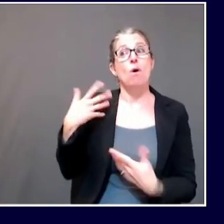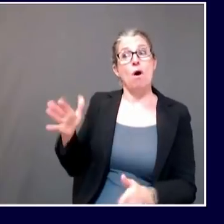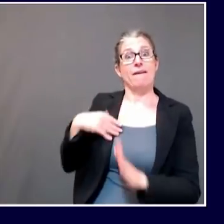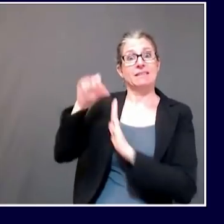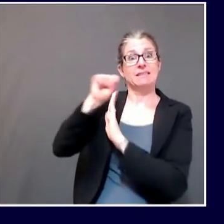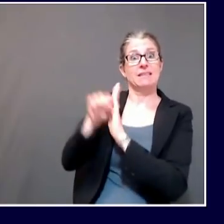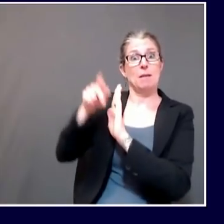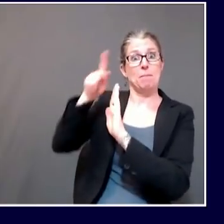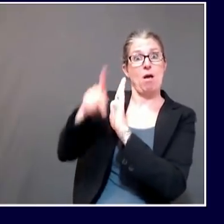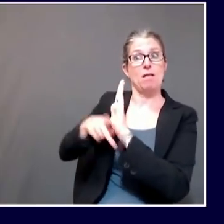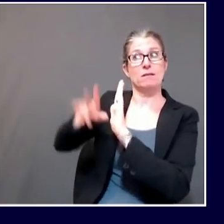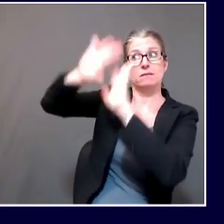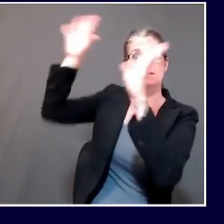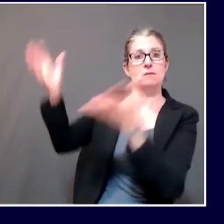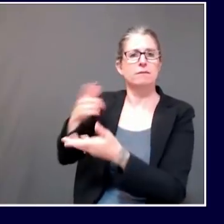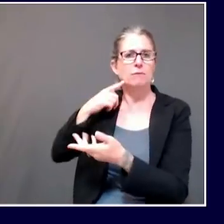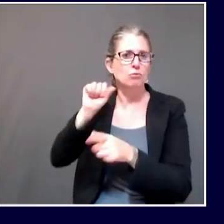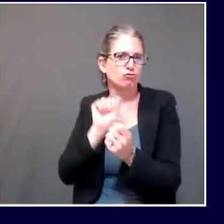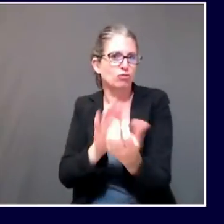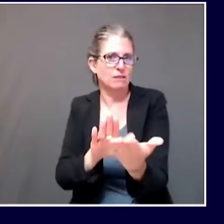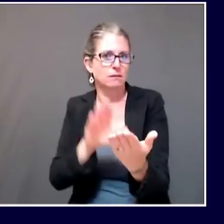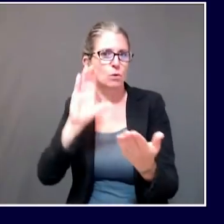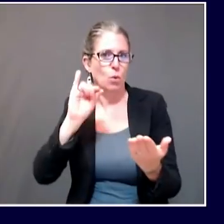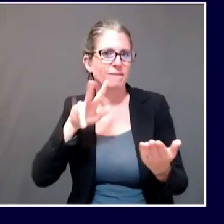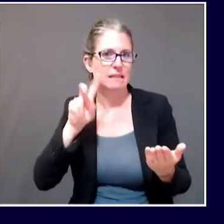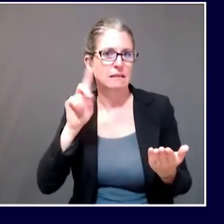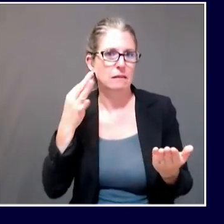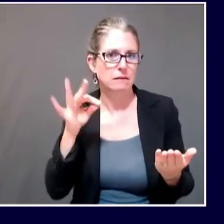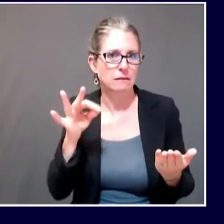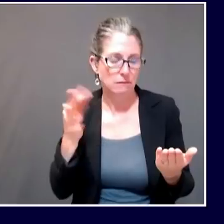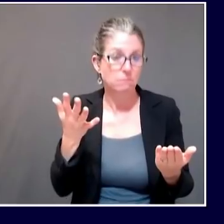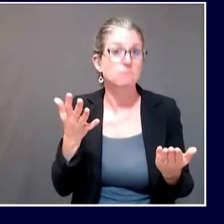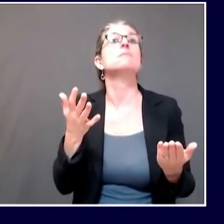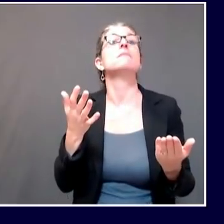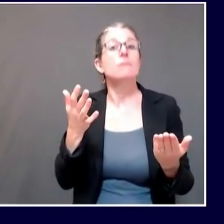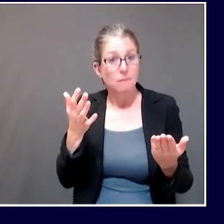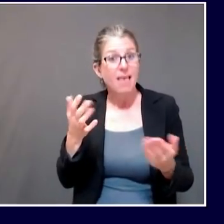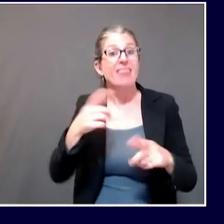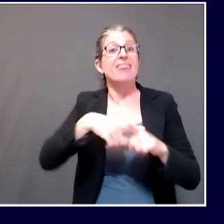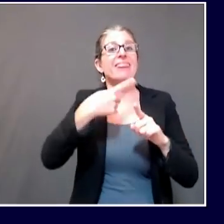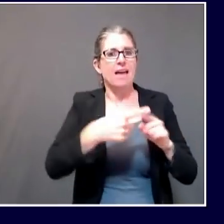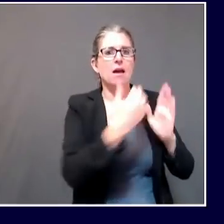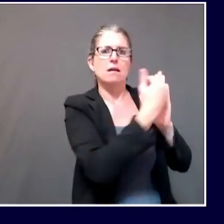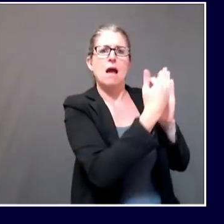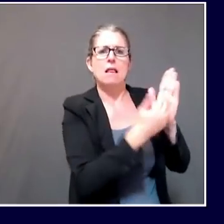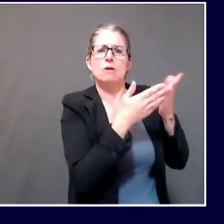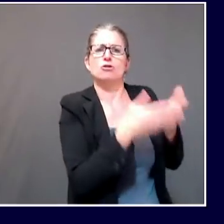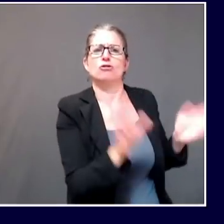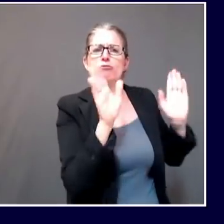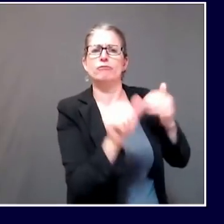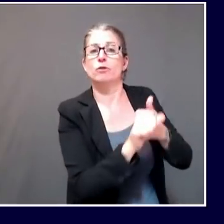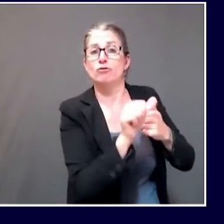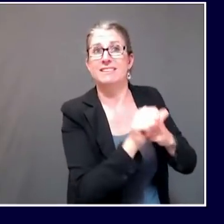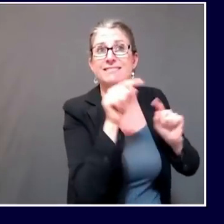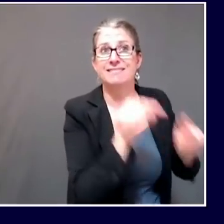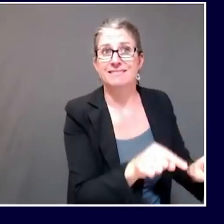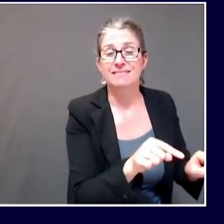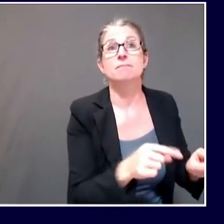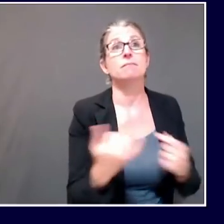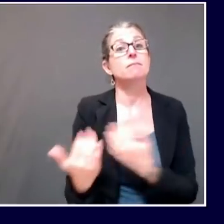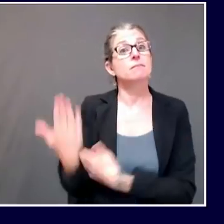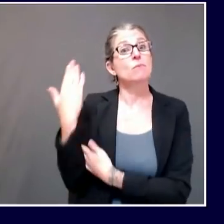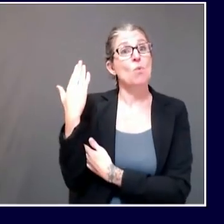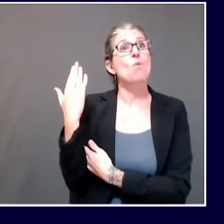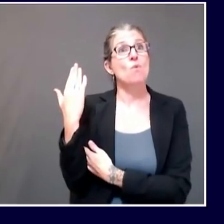we got the agreement on a call earlier today with the Principals Association that the school rules apply. As a reminder, these are